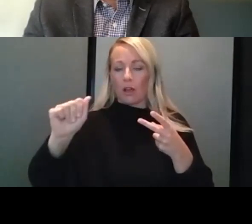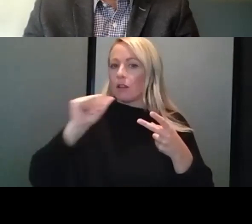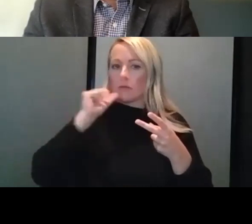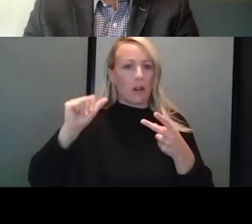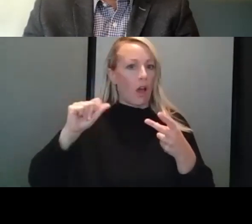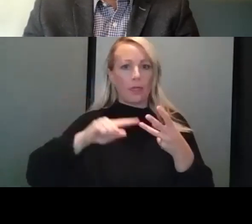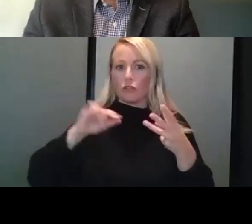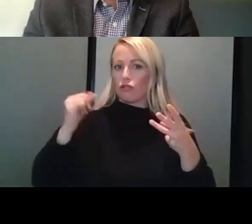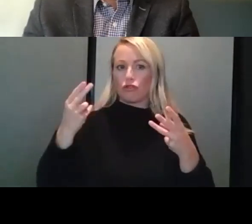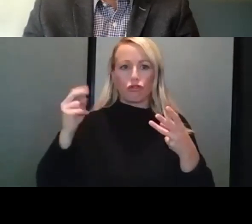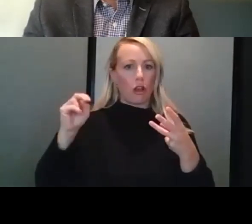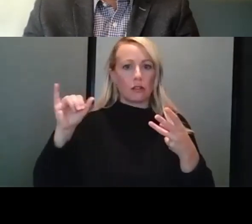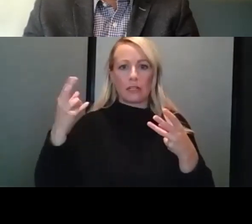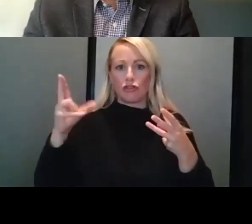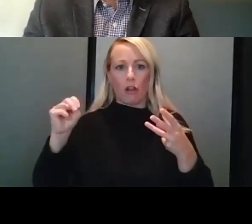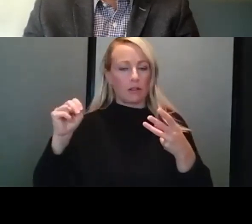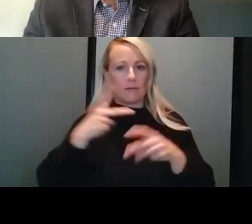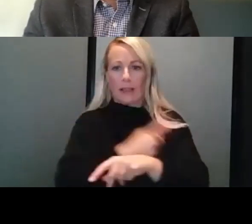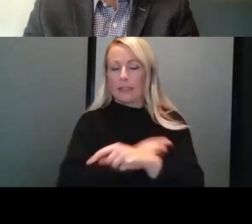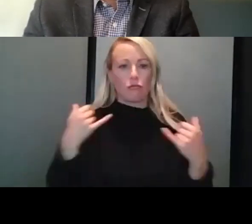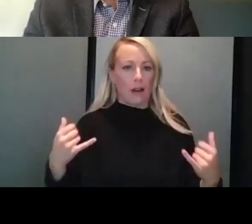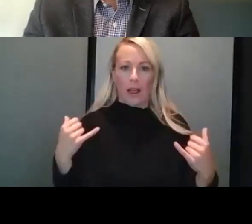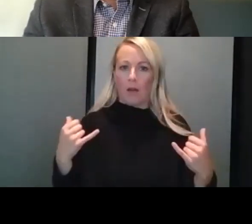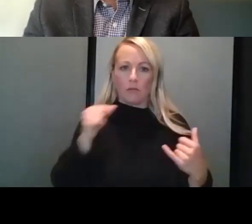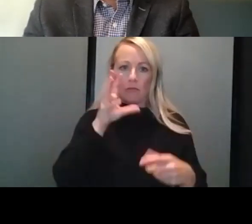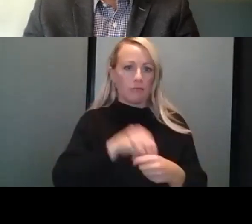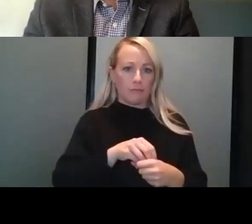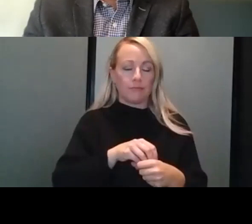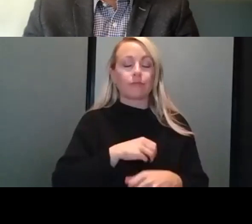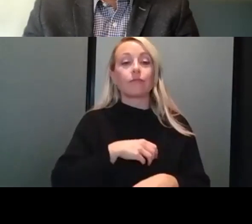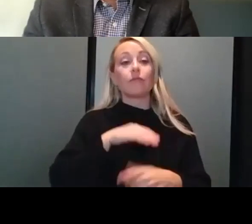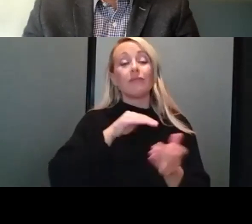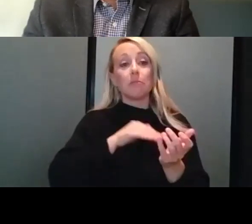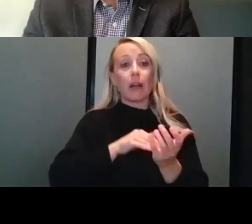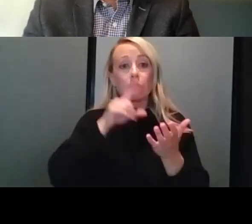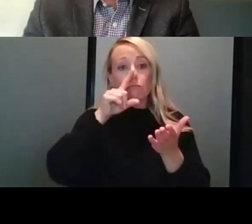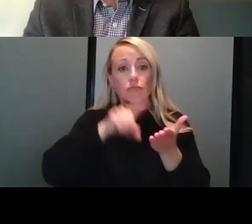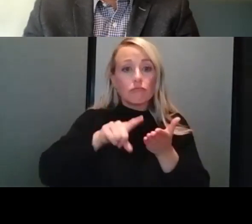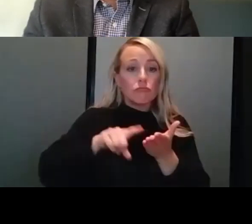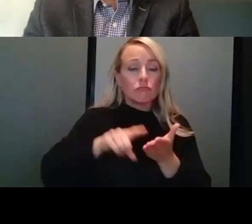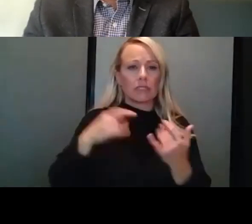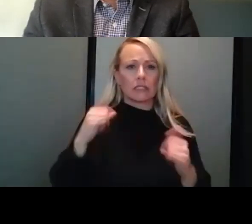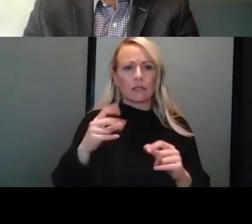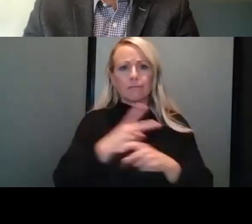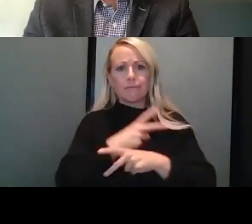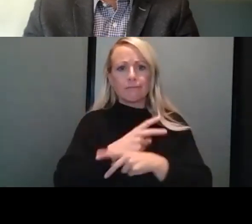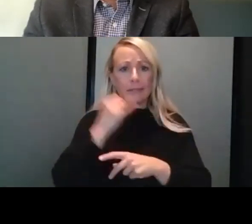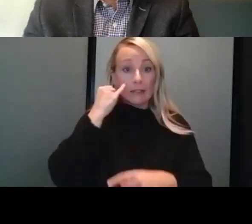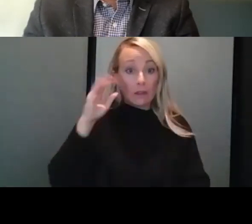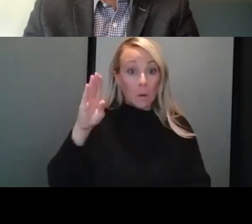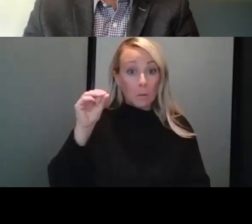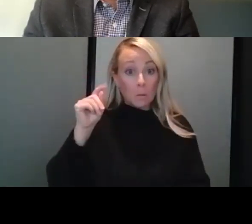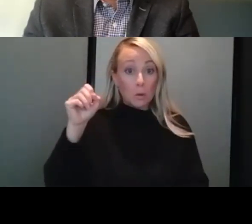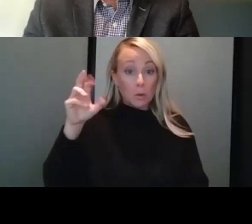& Johnson vaccine at this time. Medical studies are ongoing to find out whether a booster shot will increase